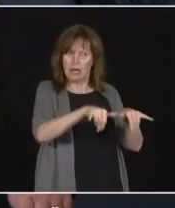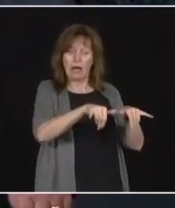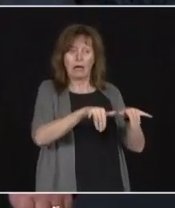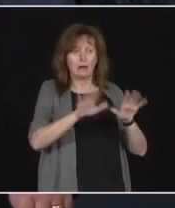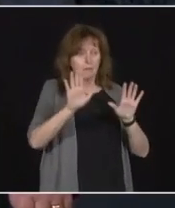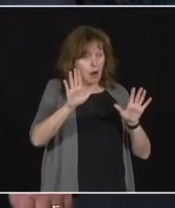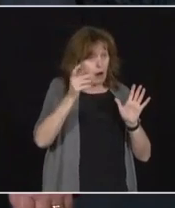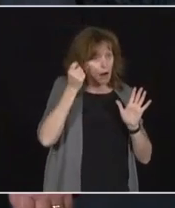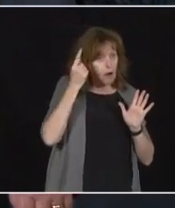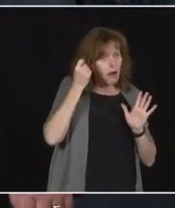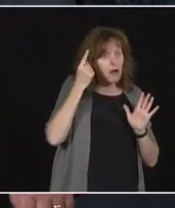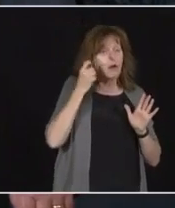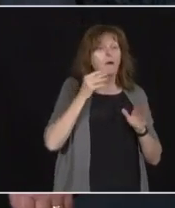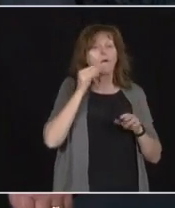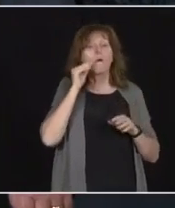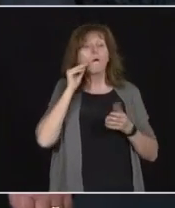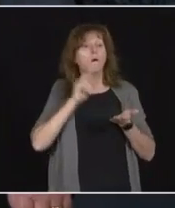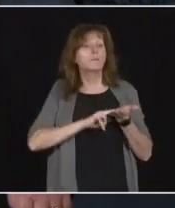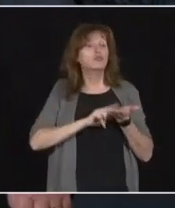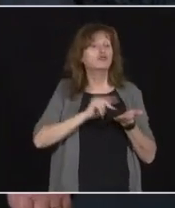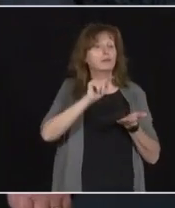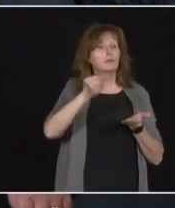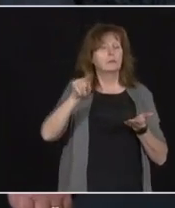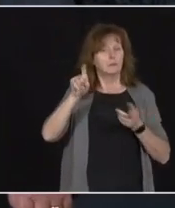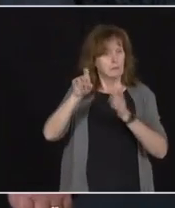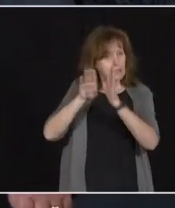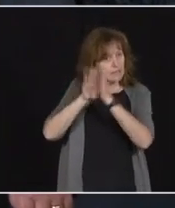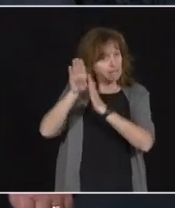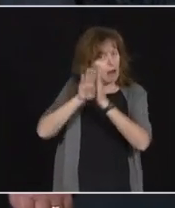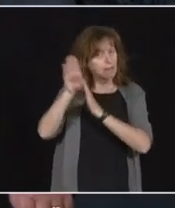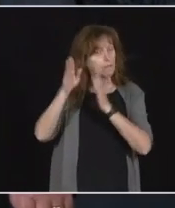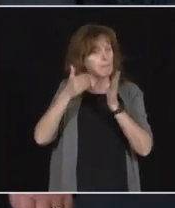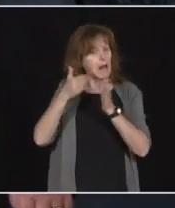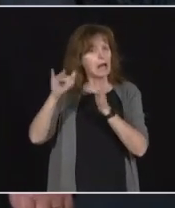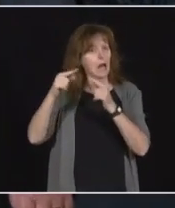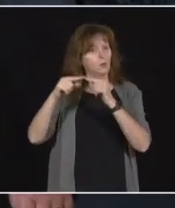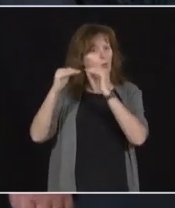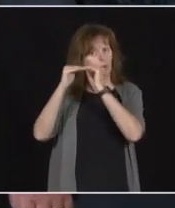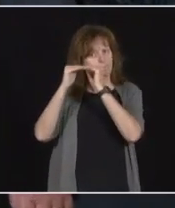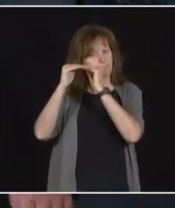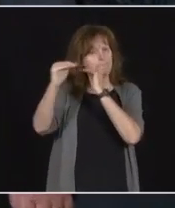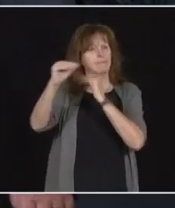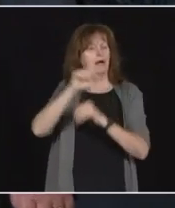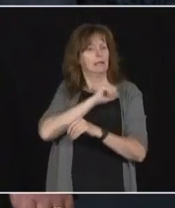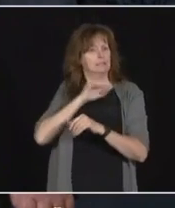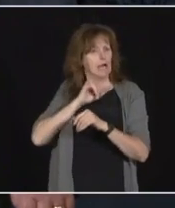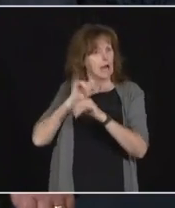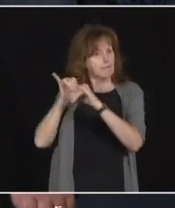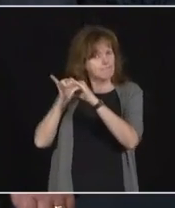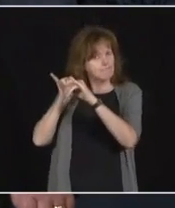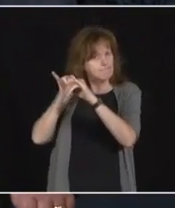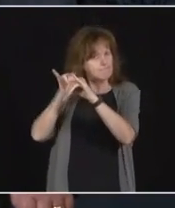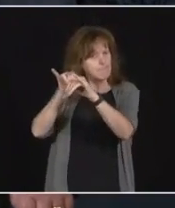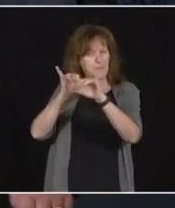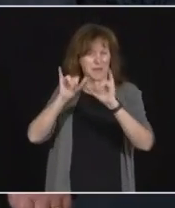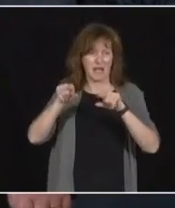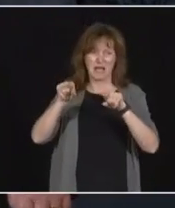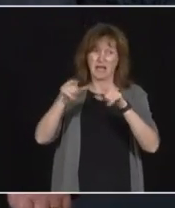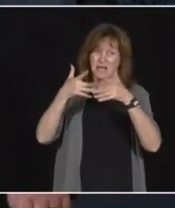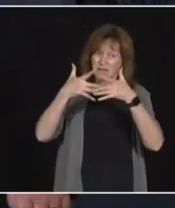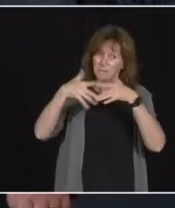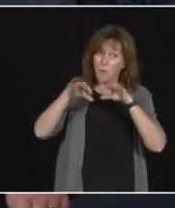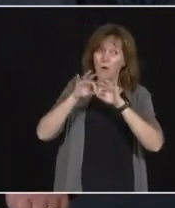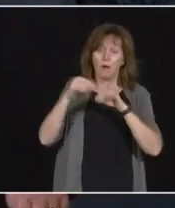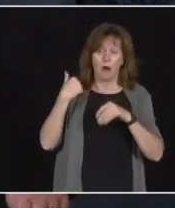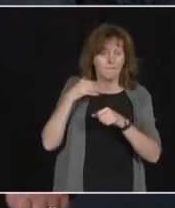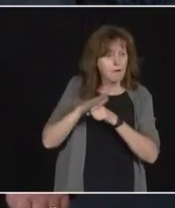stabilization plans so that there is clarity in terms of staffing, recognizing that that's a critical piece to making sure our residents can get the care